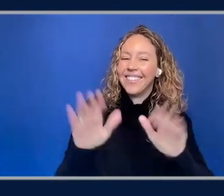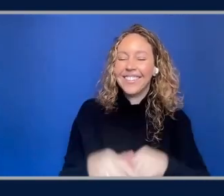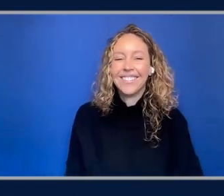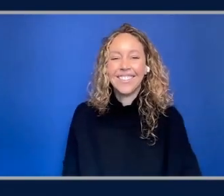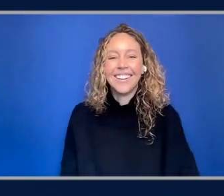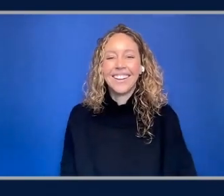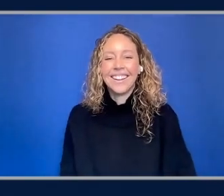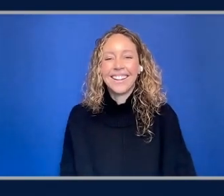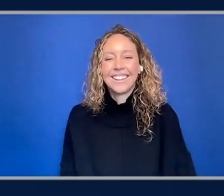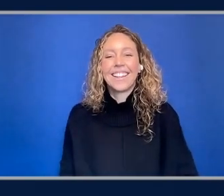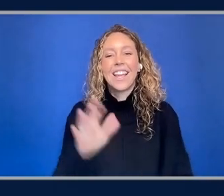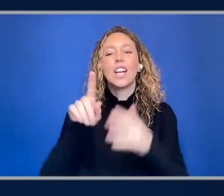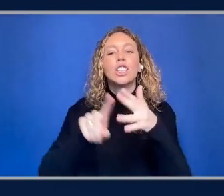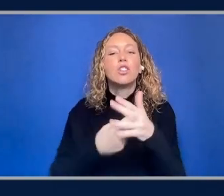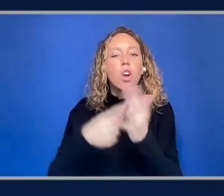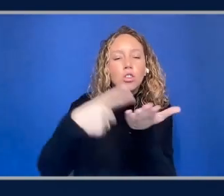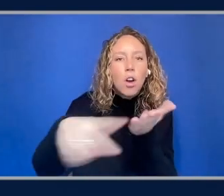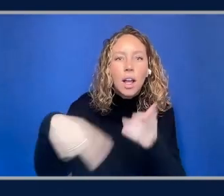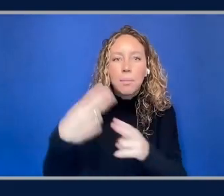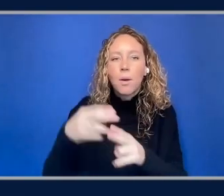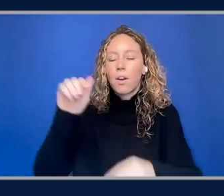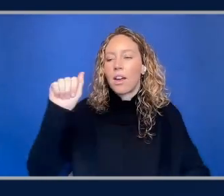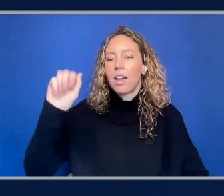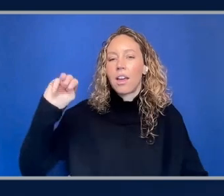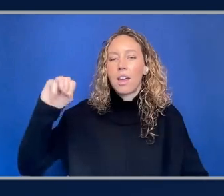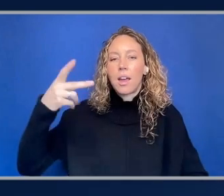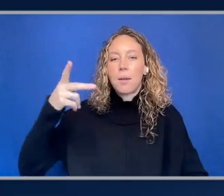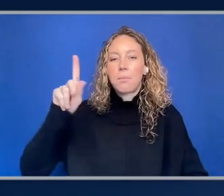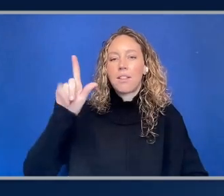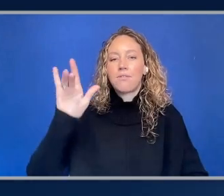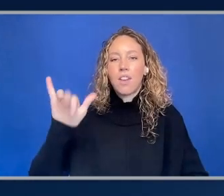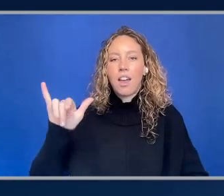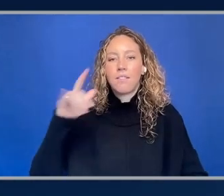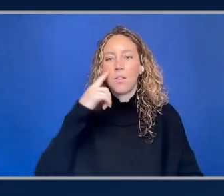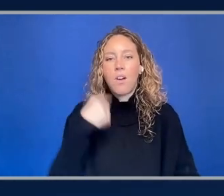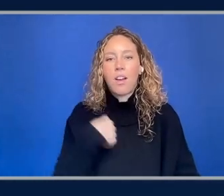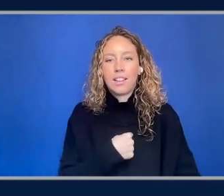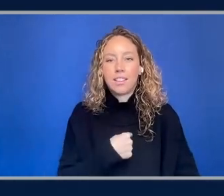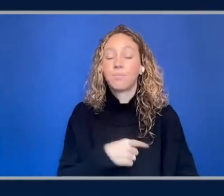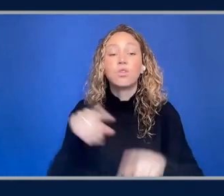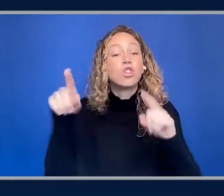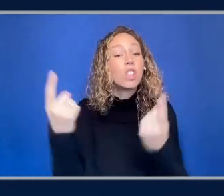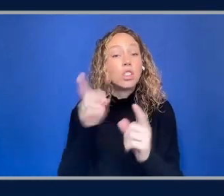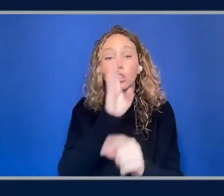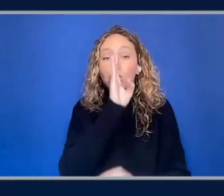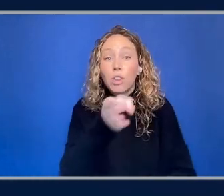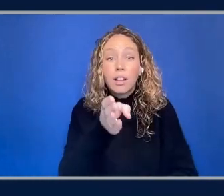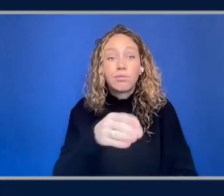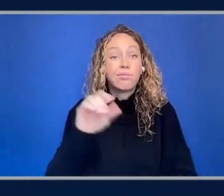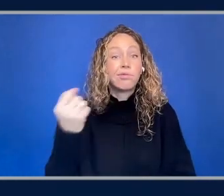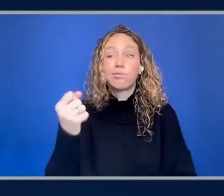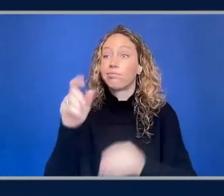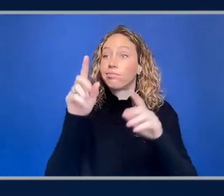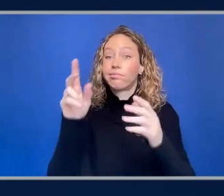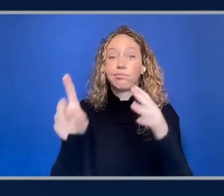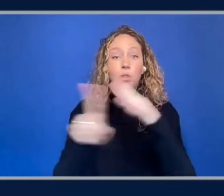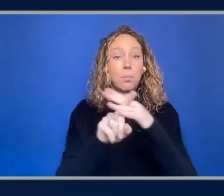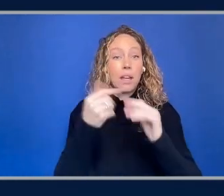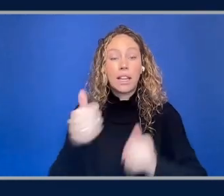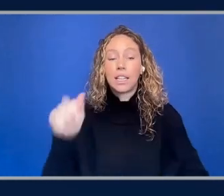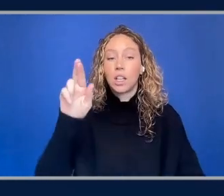start speaking Amplify to me yes I mean yeah pretty much uh it's just a react component that you can just drop into any react based application